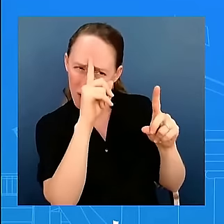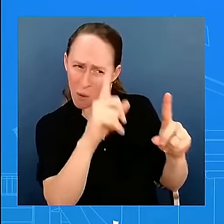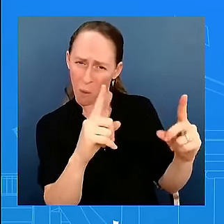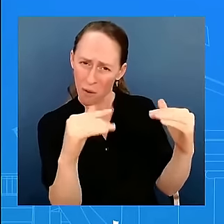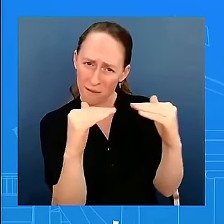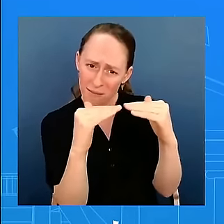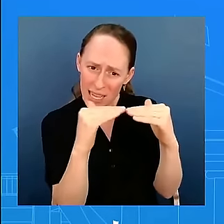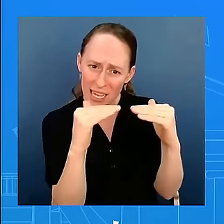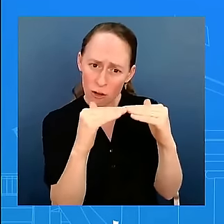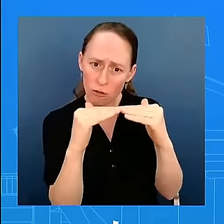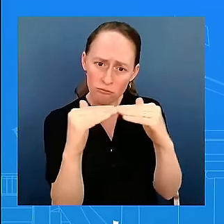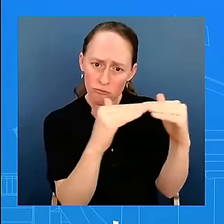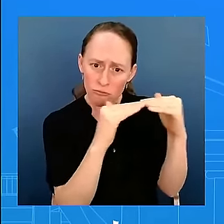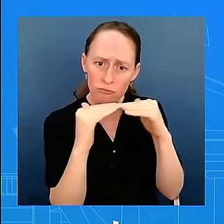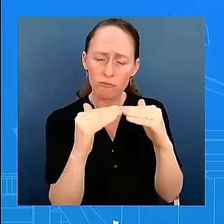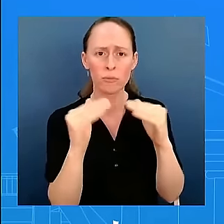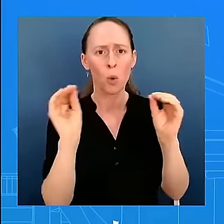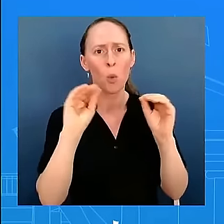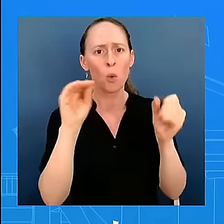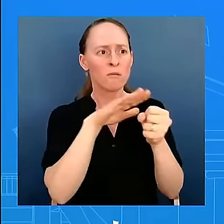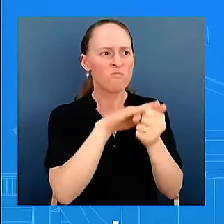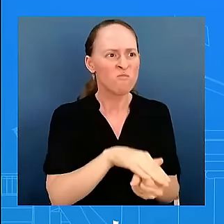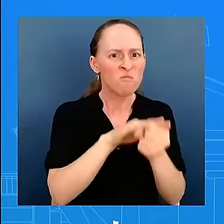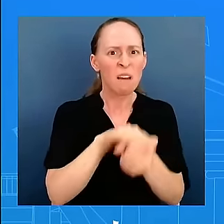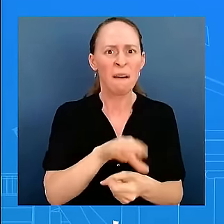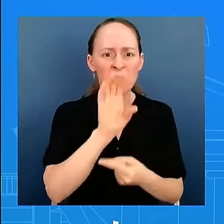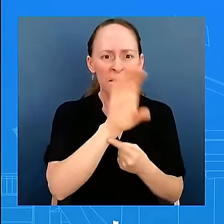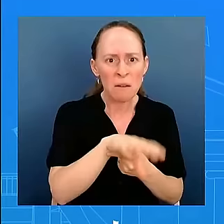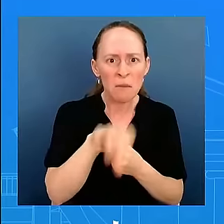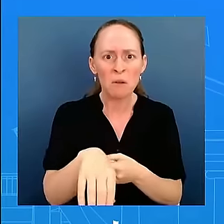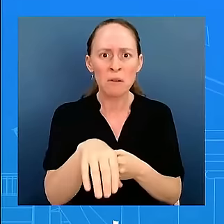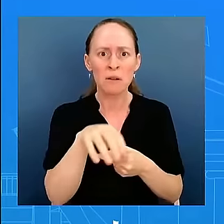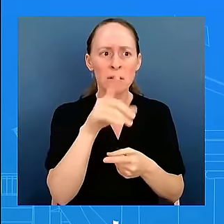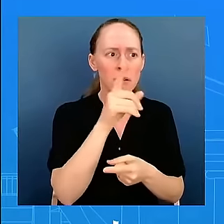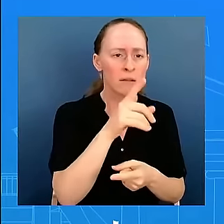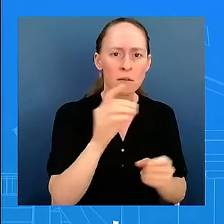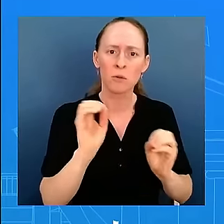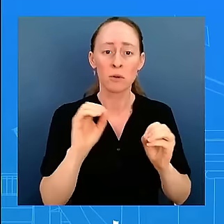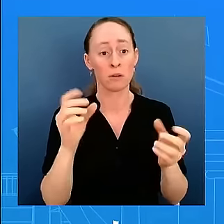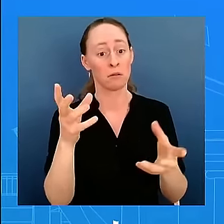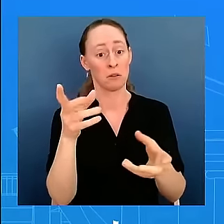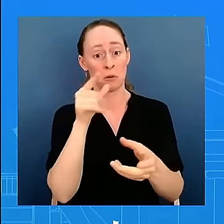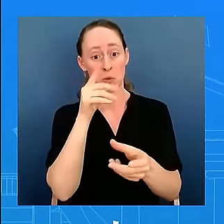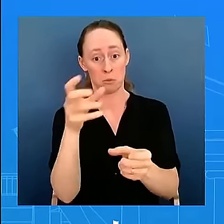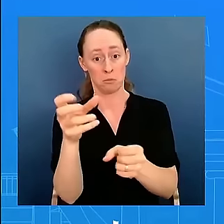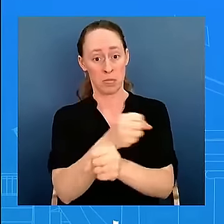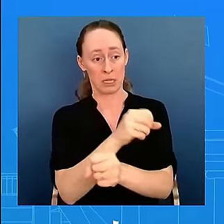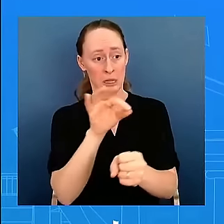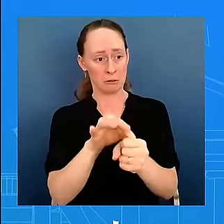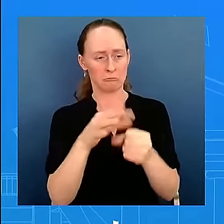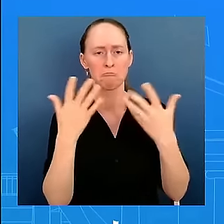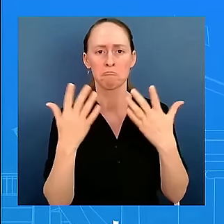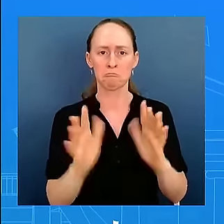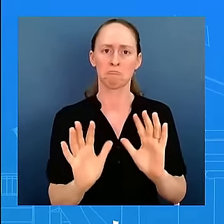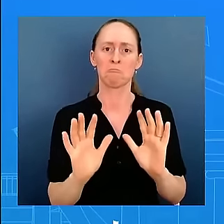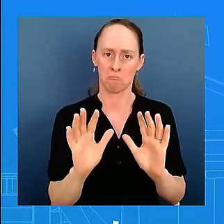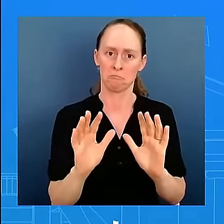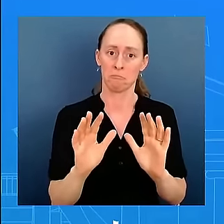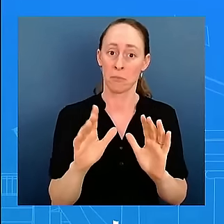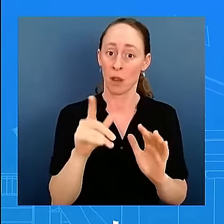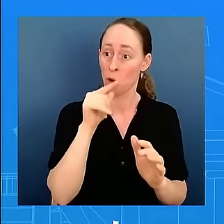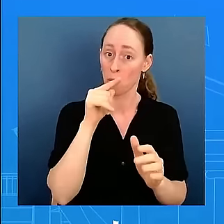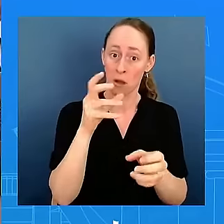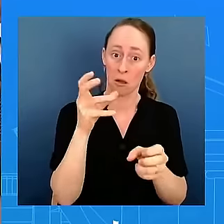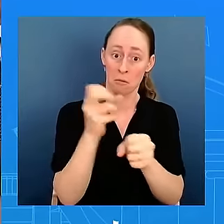And again, no matter who wins, our expectation is that the winner is going to continue to look after democratic institutions in Venezuela.